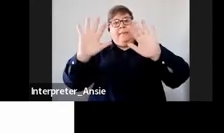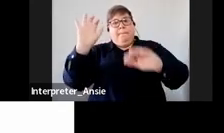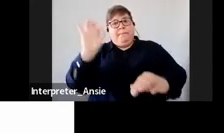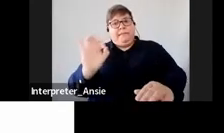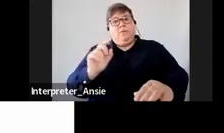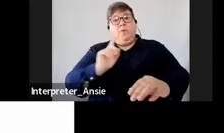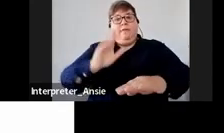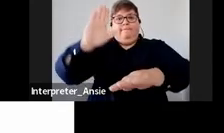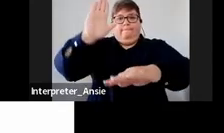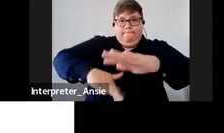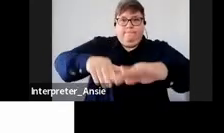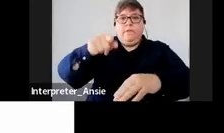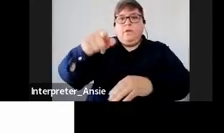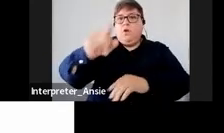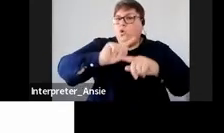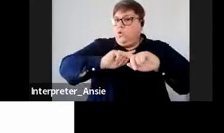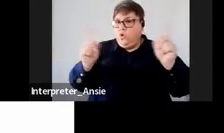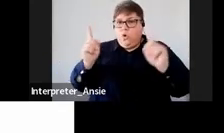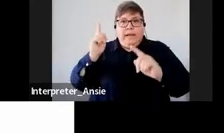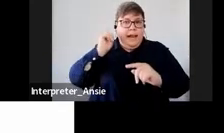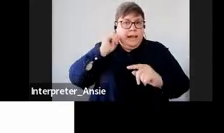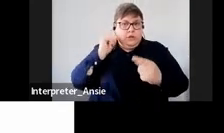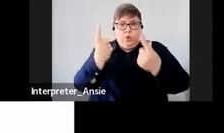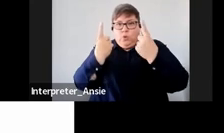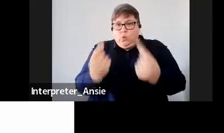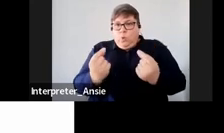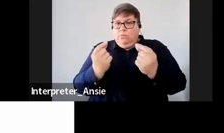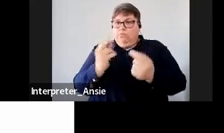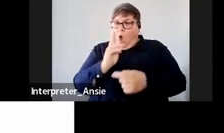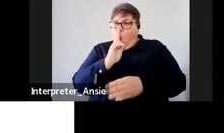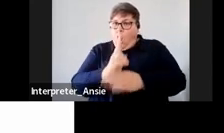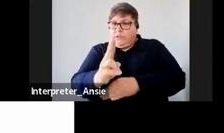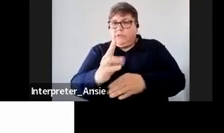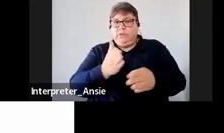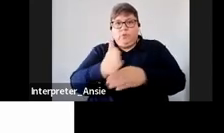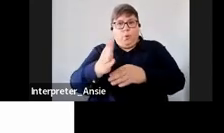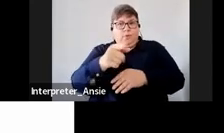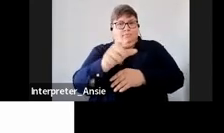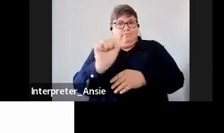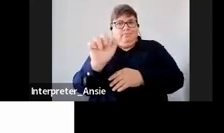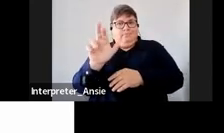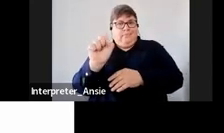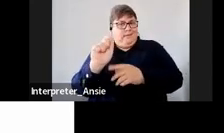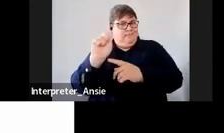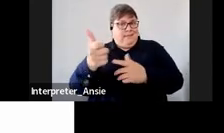gross and it cannot just allow you to walk scot free